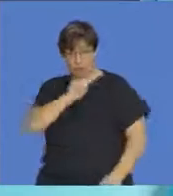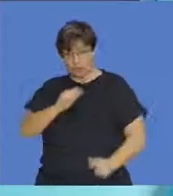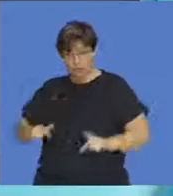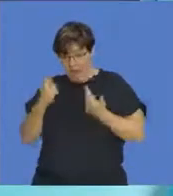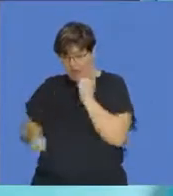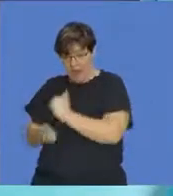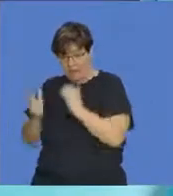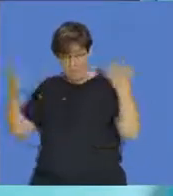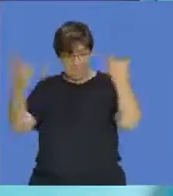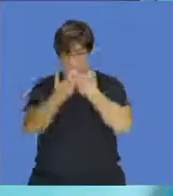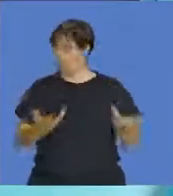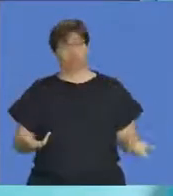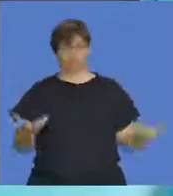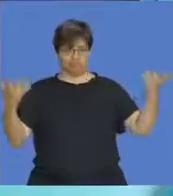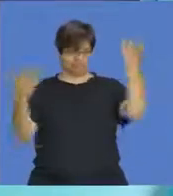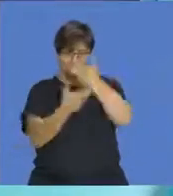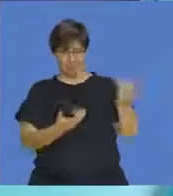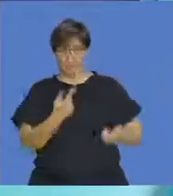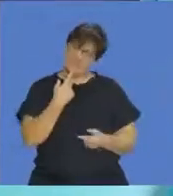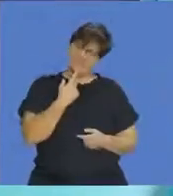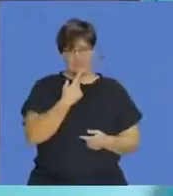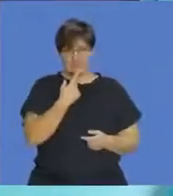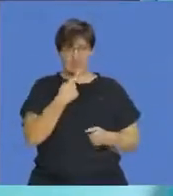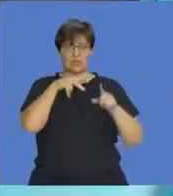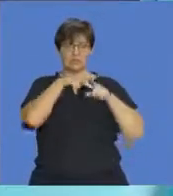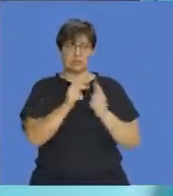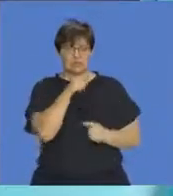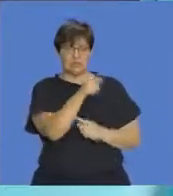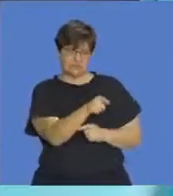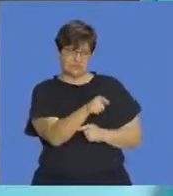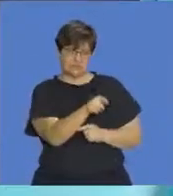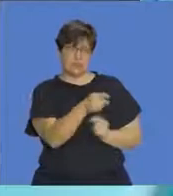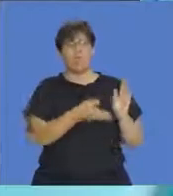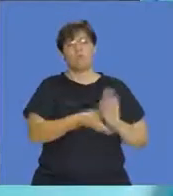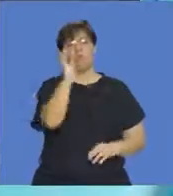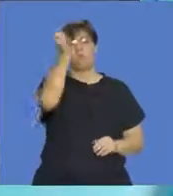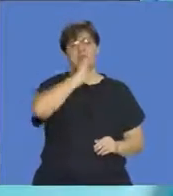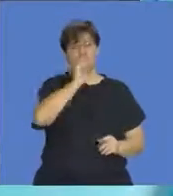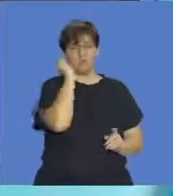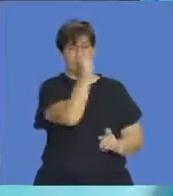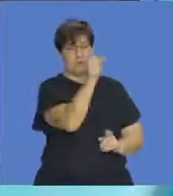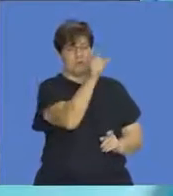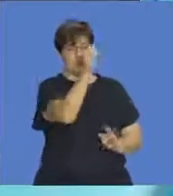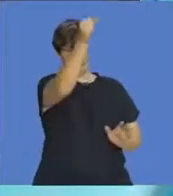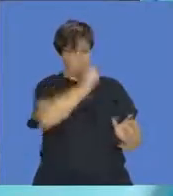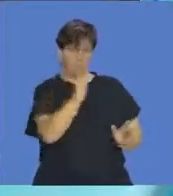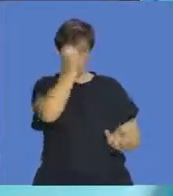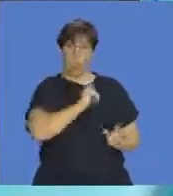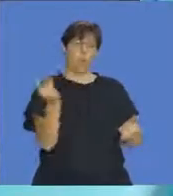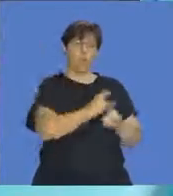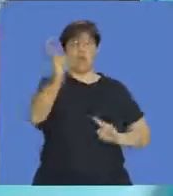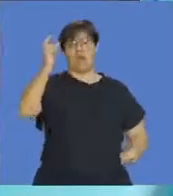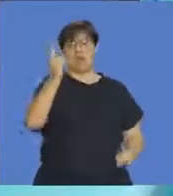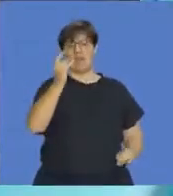So you might want to say, well, I'll take my probability tools and I'll go to the casino and I'll win lots of money. Well, you might not.